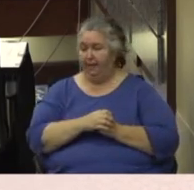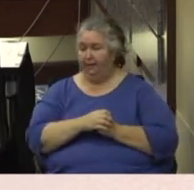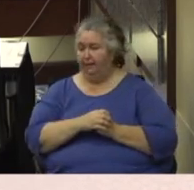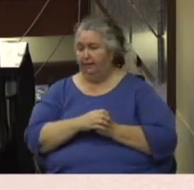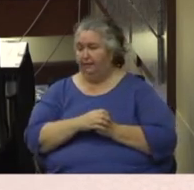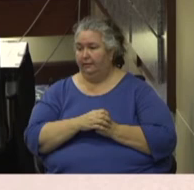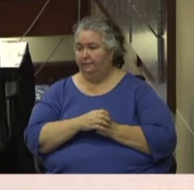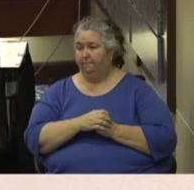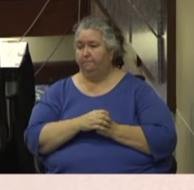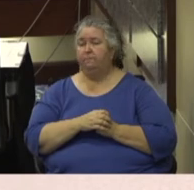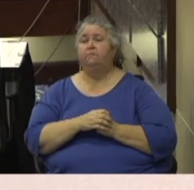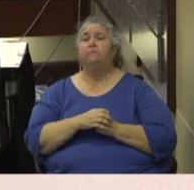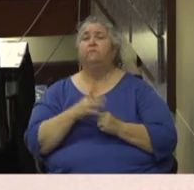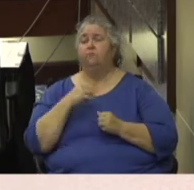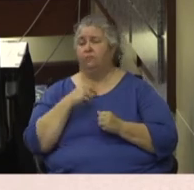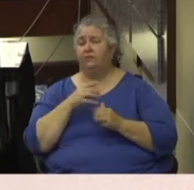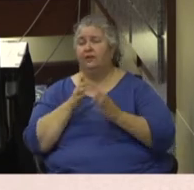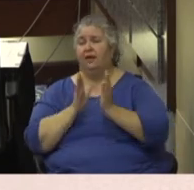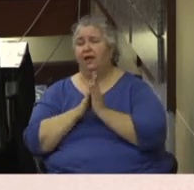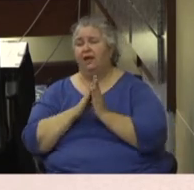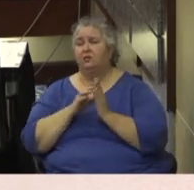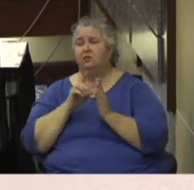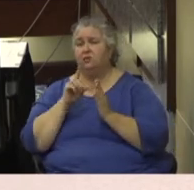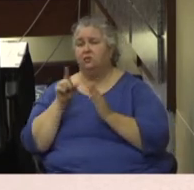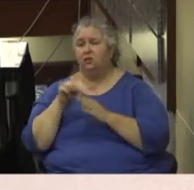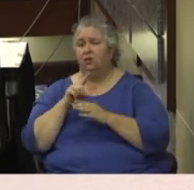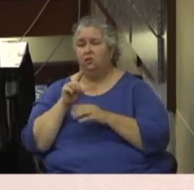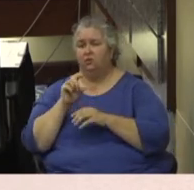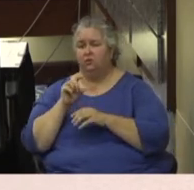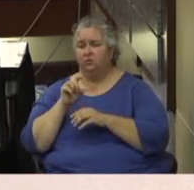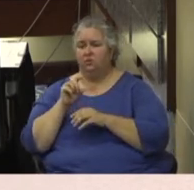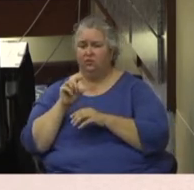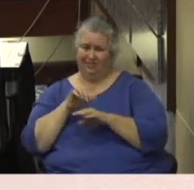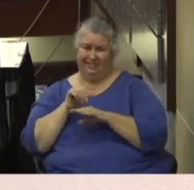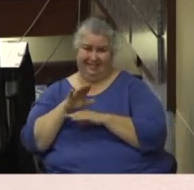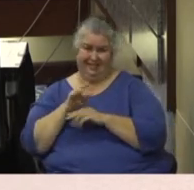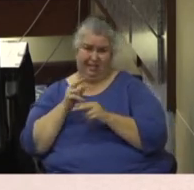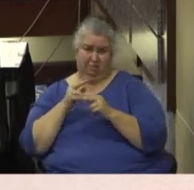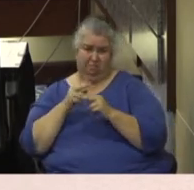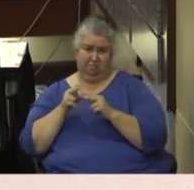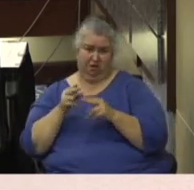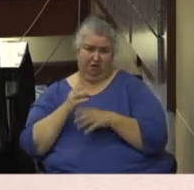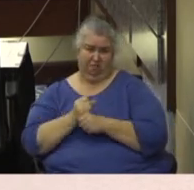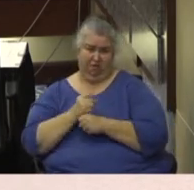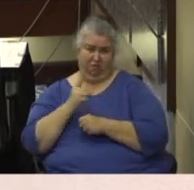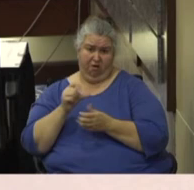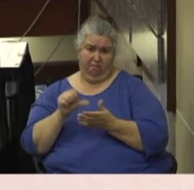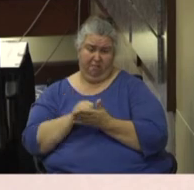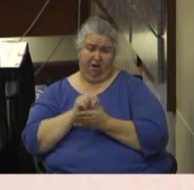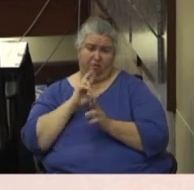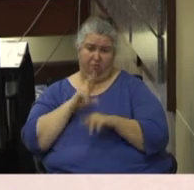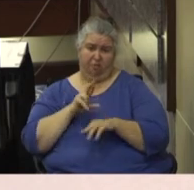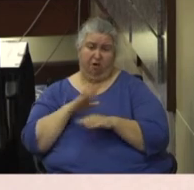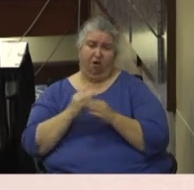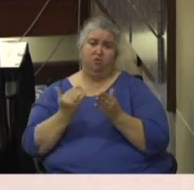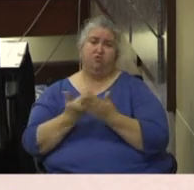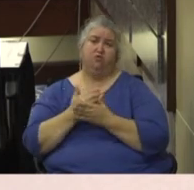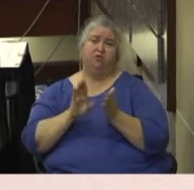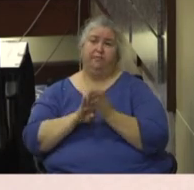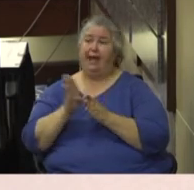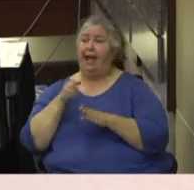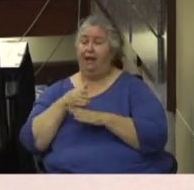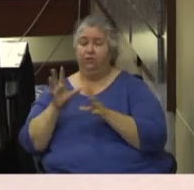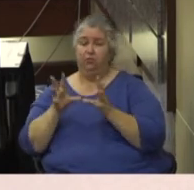to work with the co-chairs, with the council member and co-chair to send a brief, uh, one-page report on any new developments after, after y'all meet